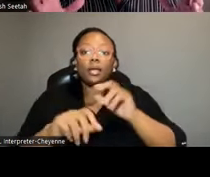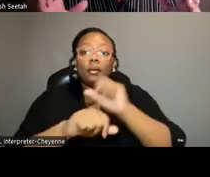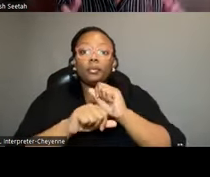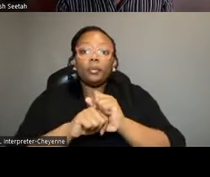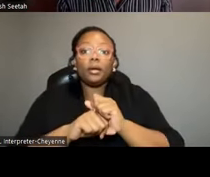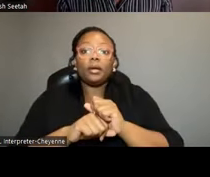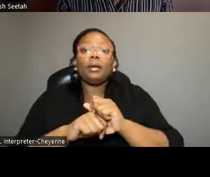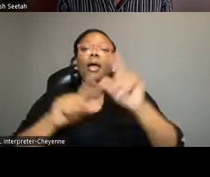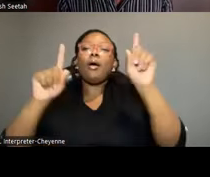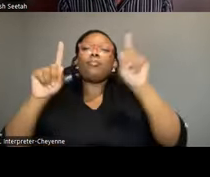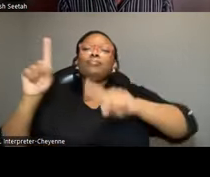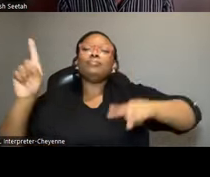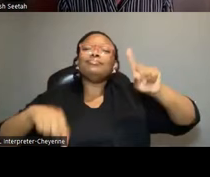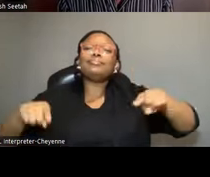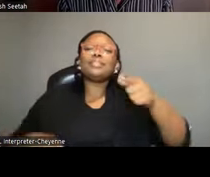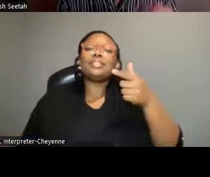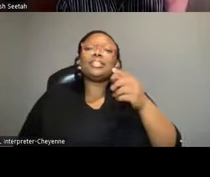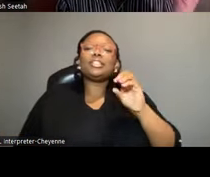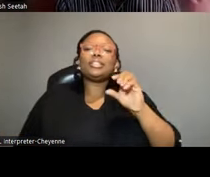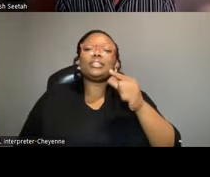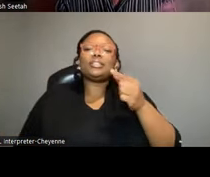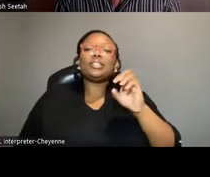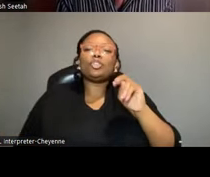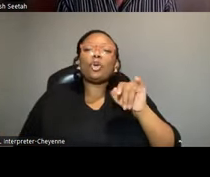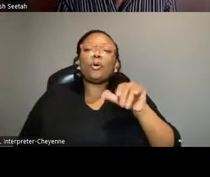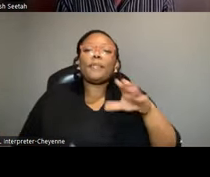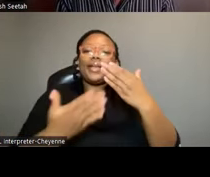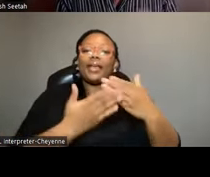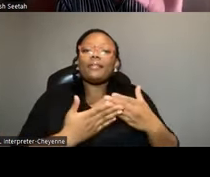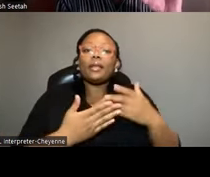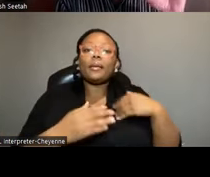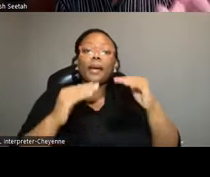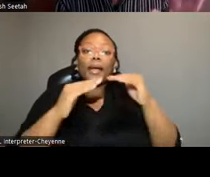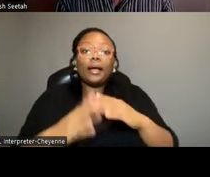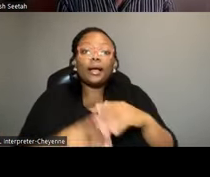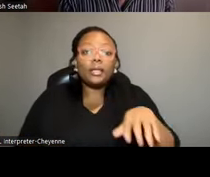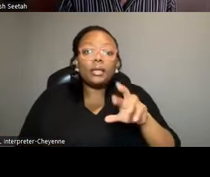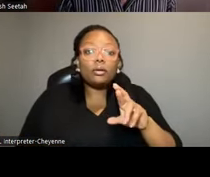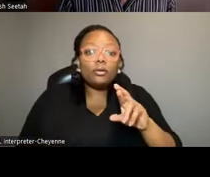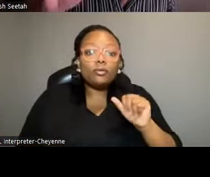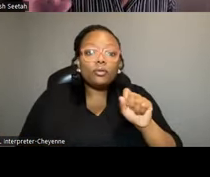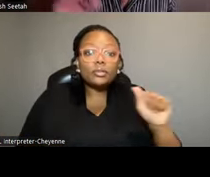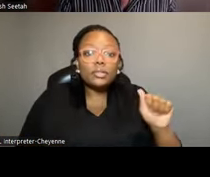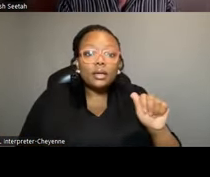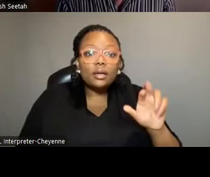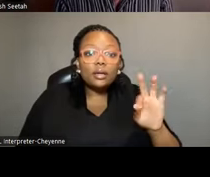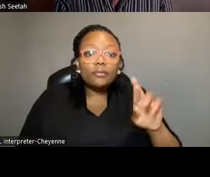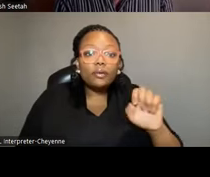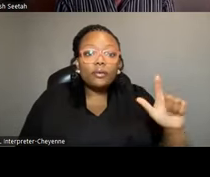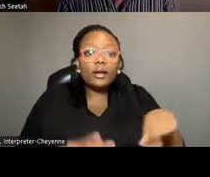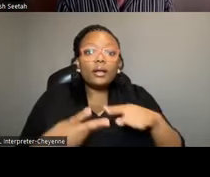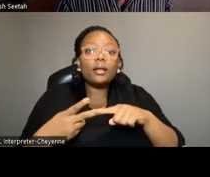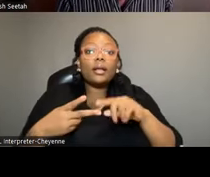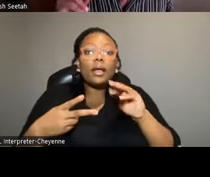whole slew of genomic evidence that we're developing. My colleague Rosa Farhal works on the demography, and my other colleague Martin